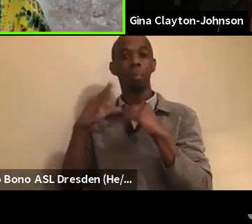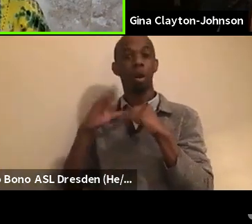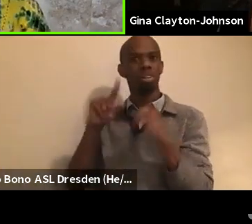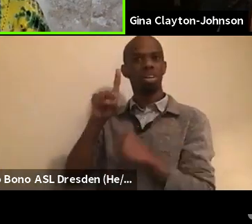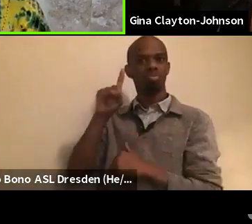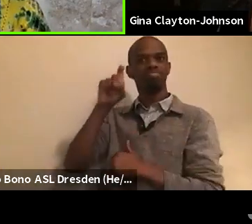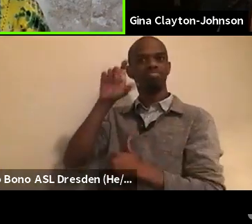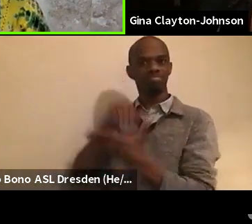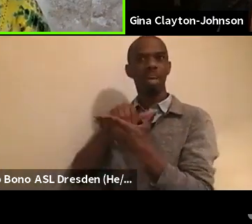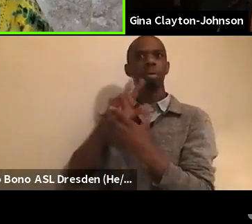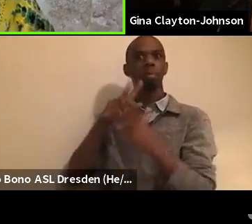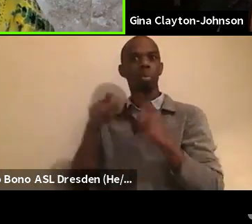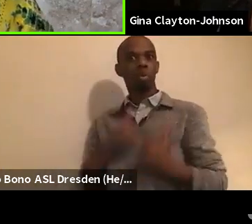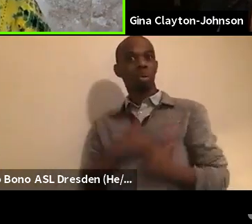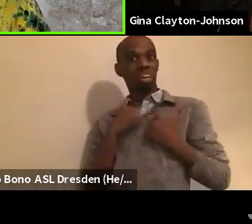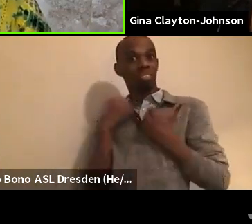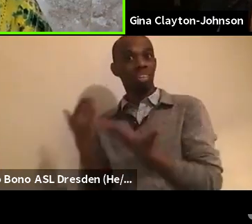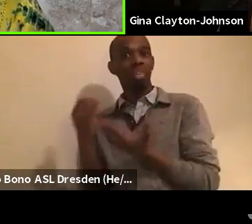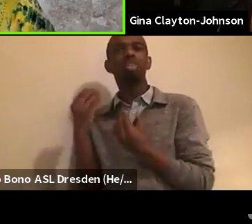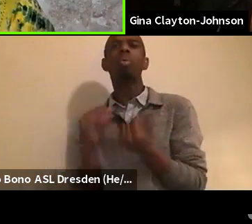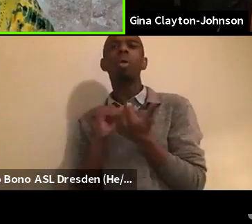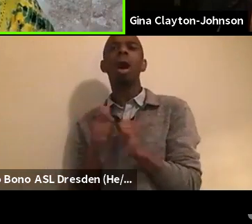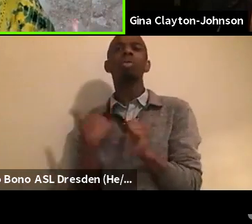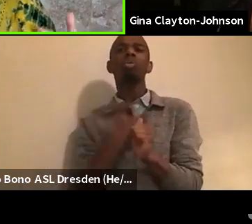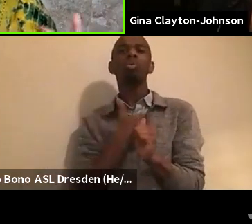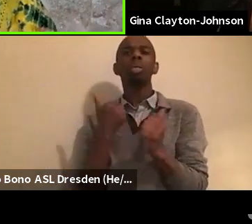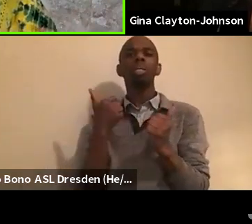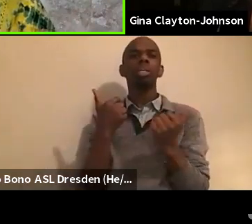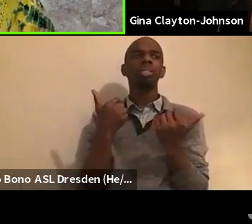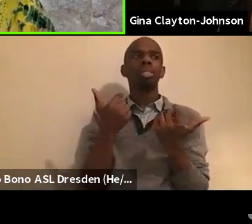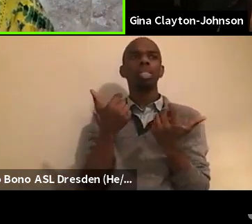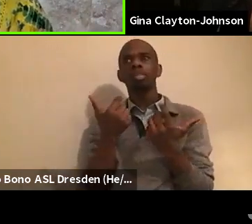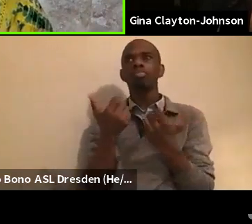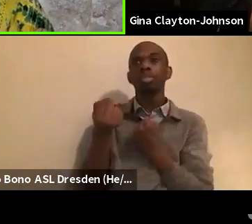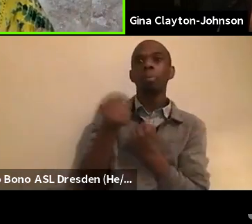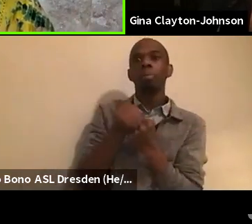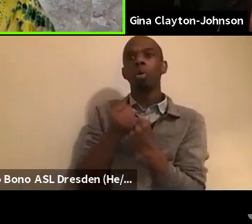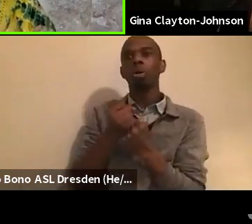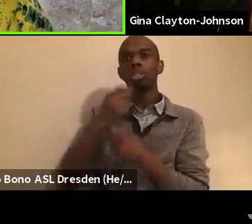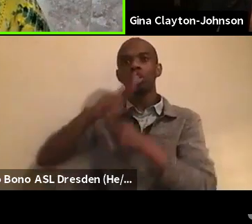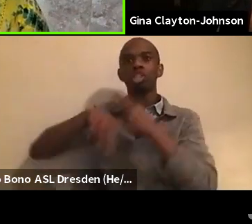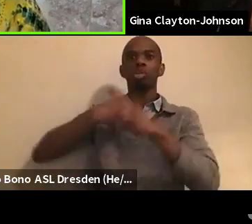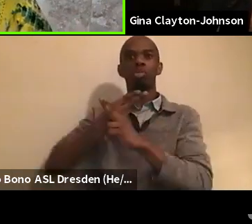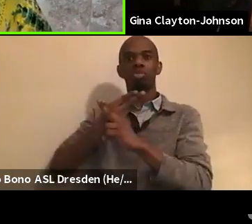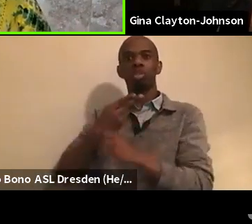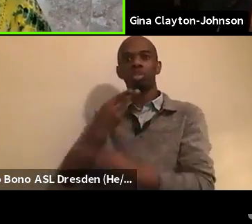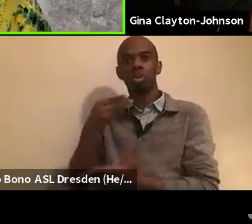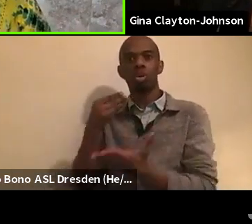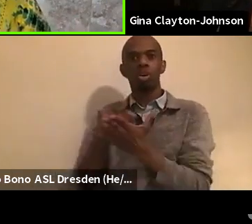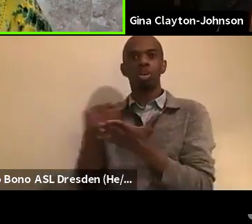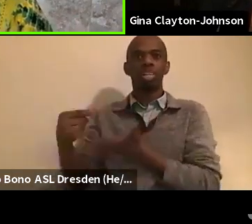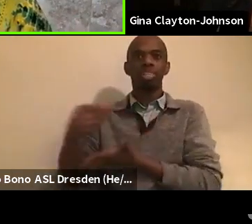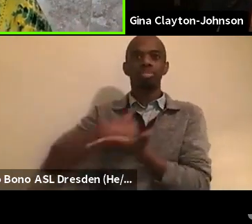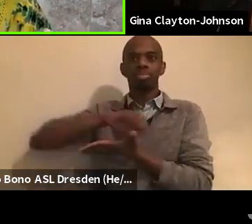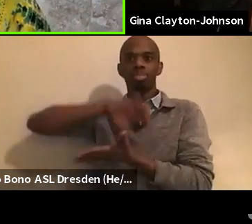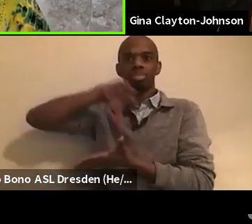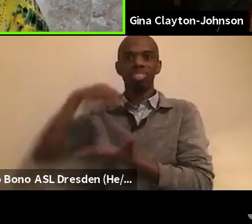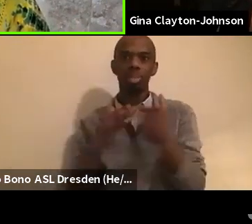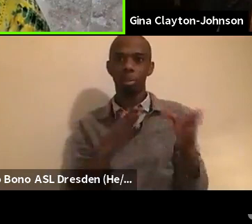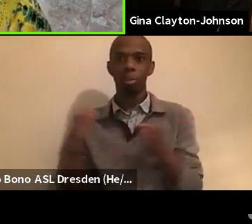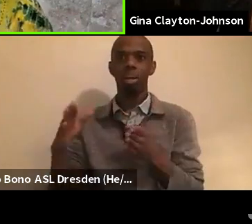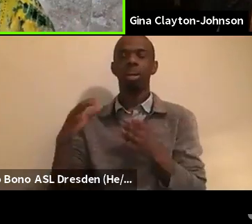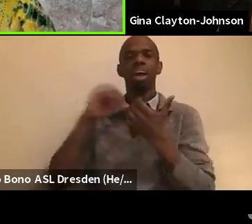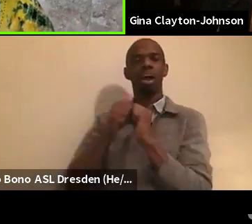universal basic income? How do we help you? Um, how do we flank you? Cause that's one of the things that we're looking at. How do we